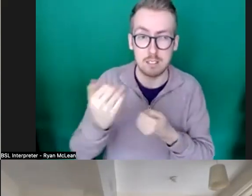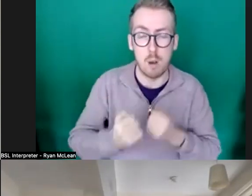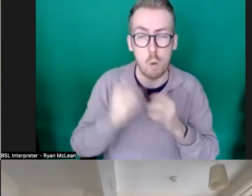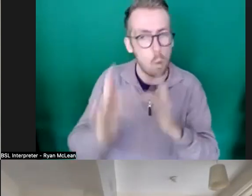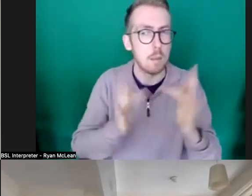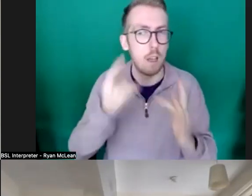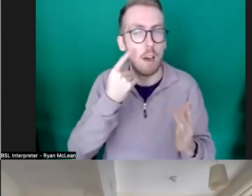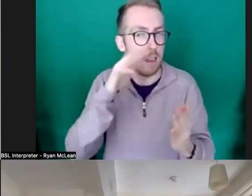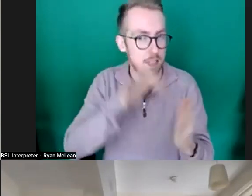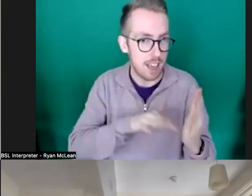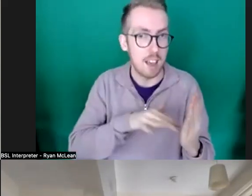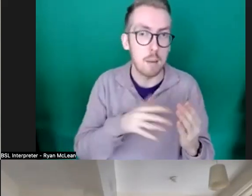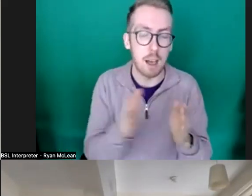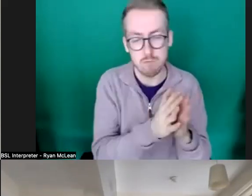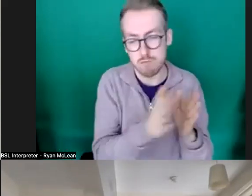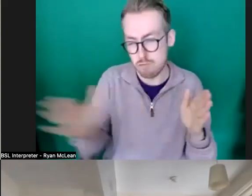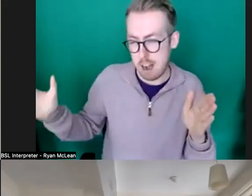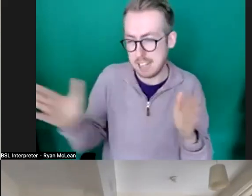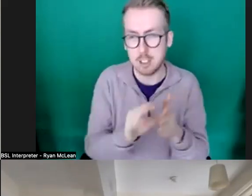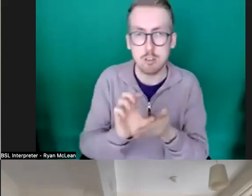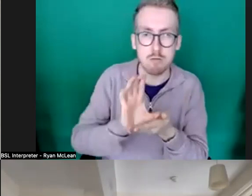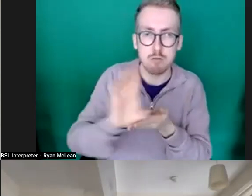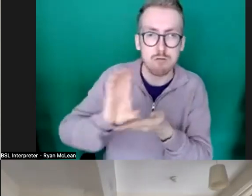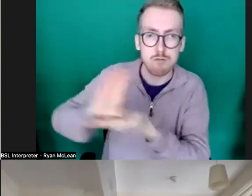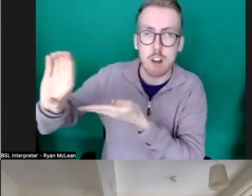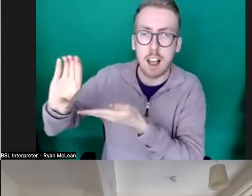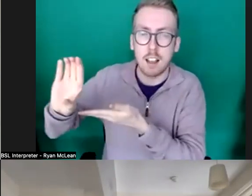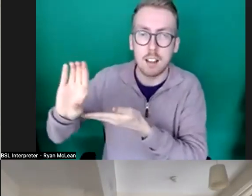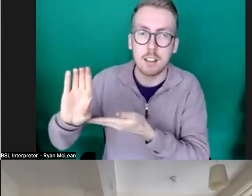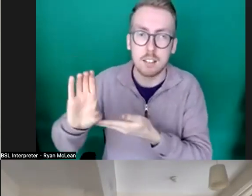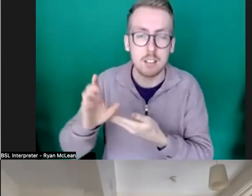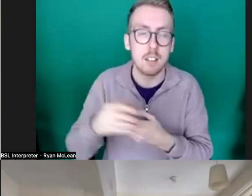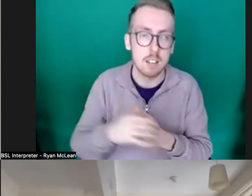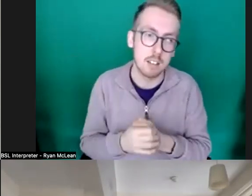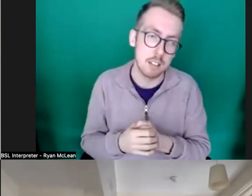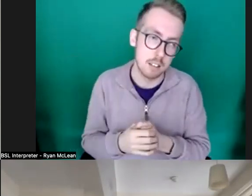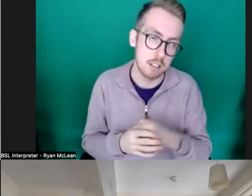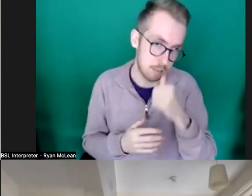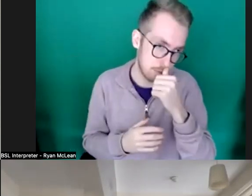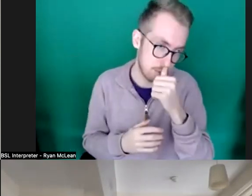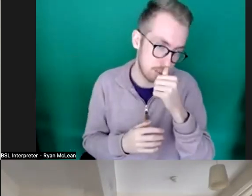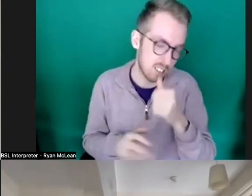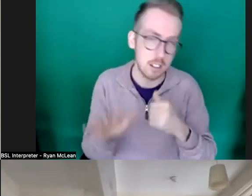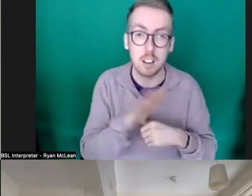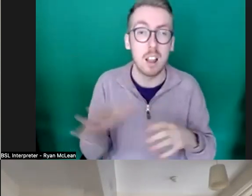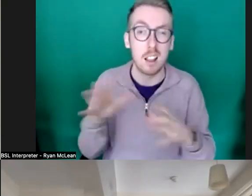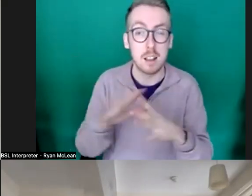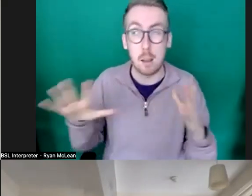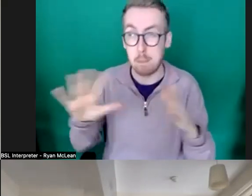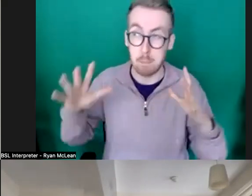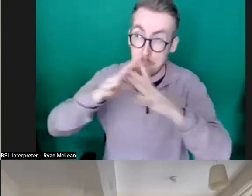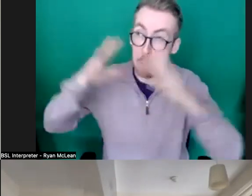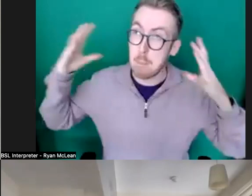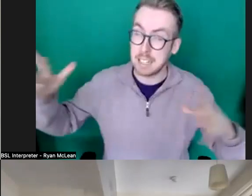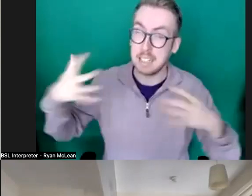the range of kind of uh grants that we award for creation and touring funding and usually the largest kind of